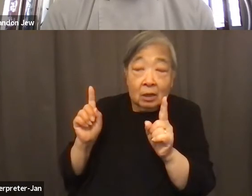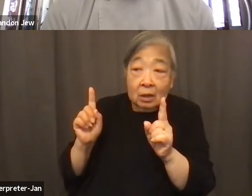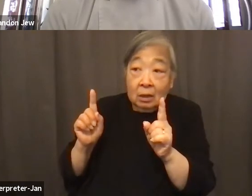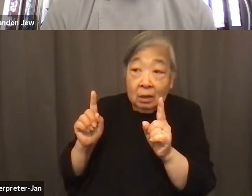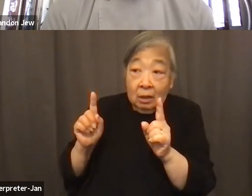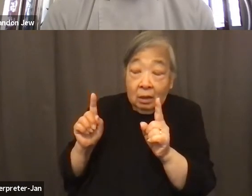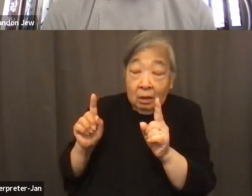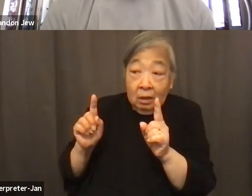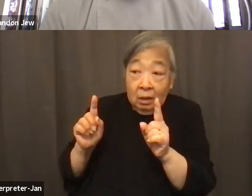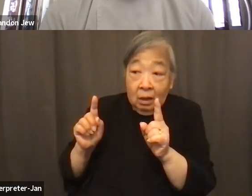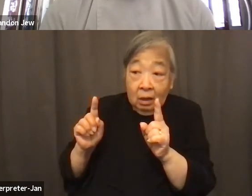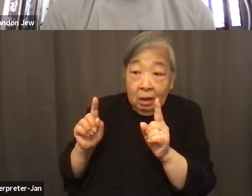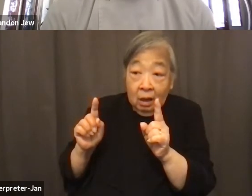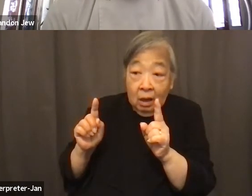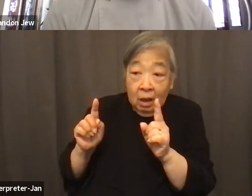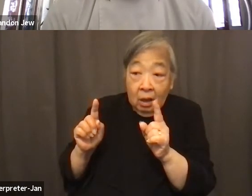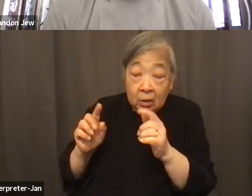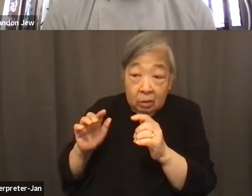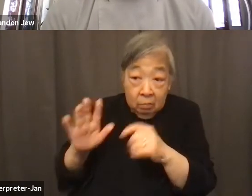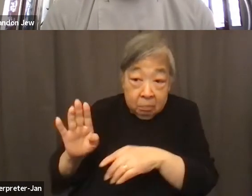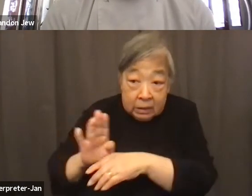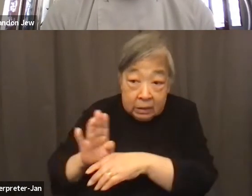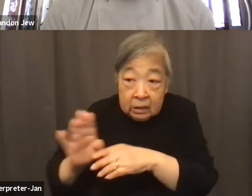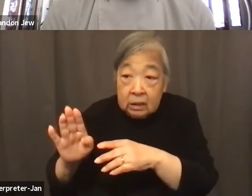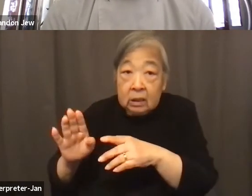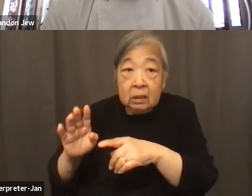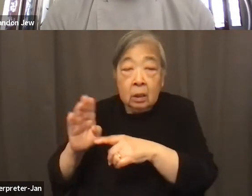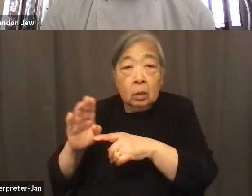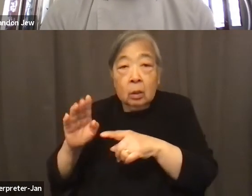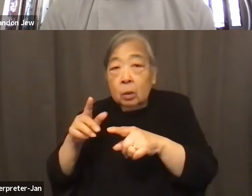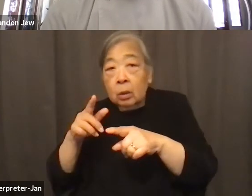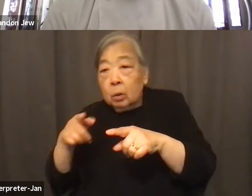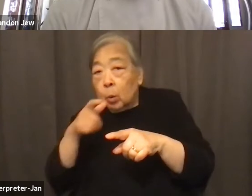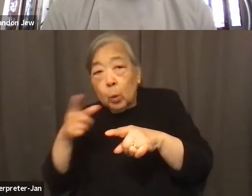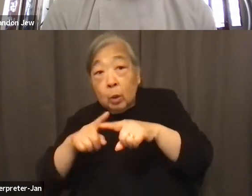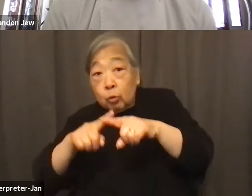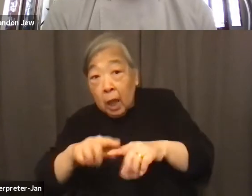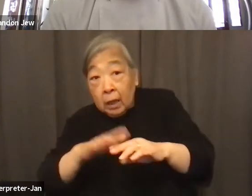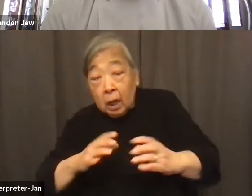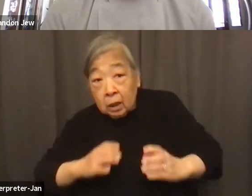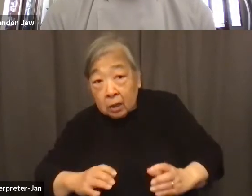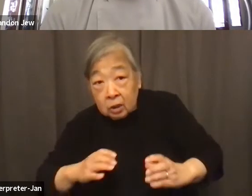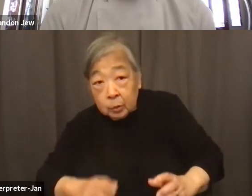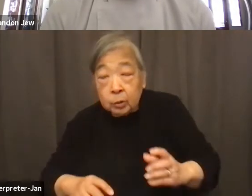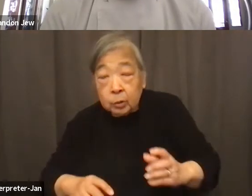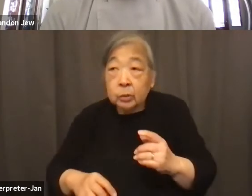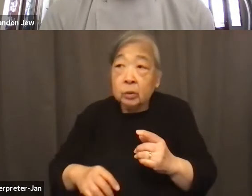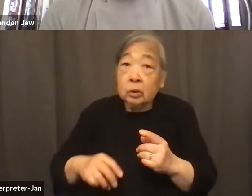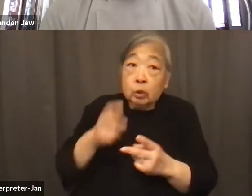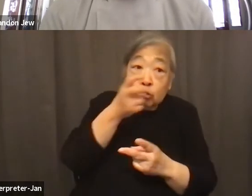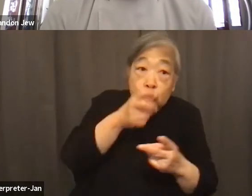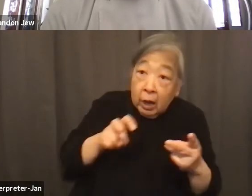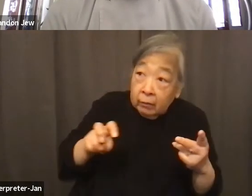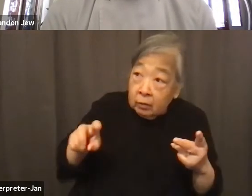was run. The customers that they rely on, the travel, the proximity to downtown,